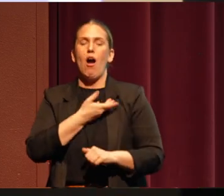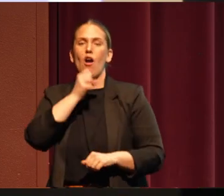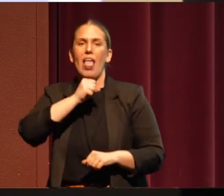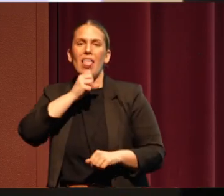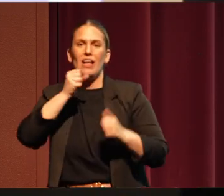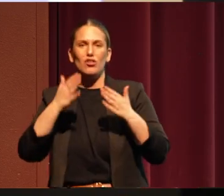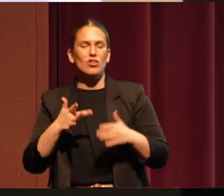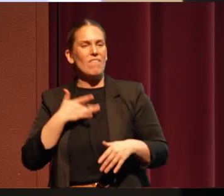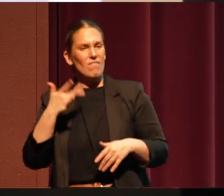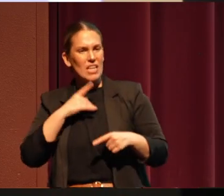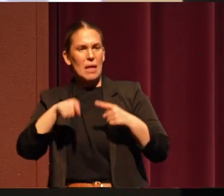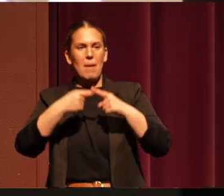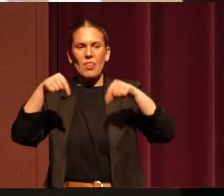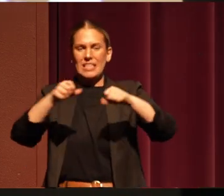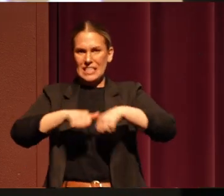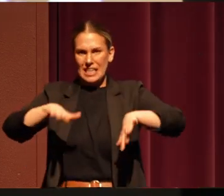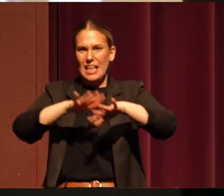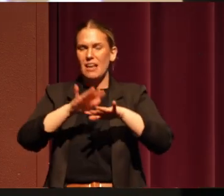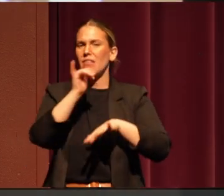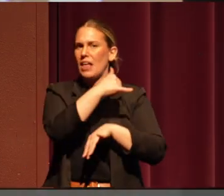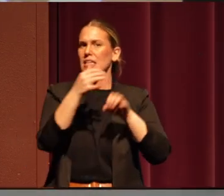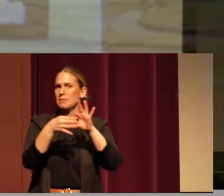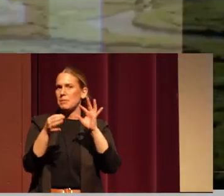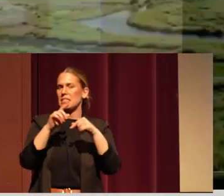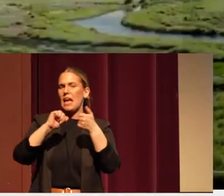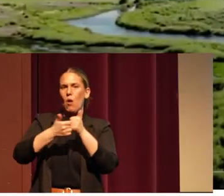because it speaks to how we feel about it today.